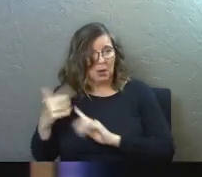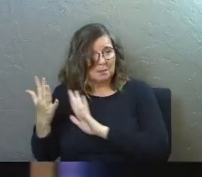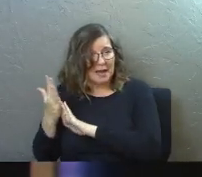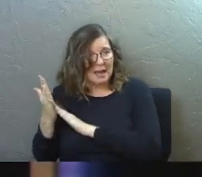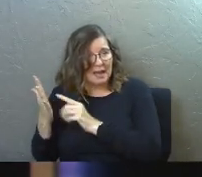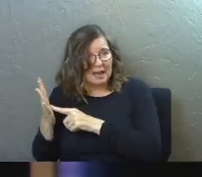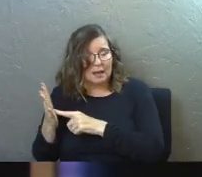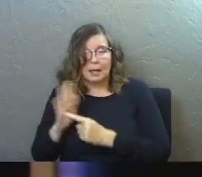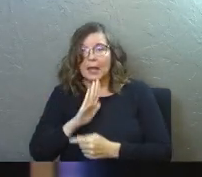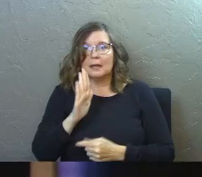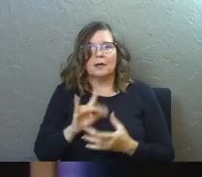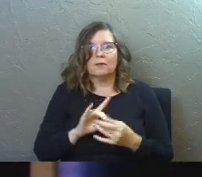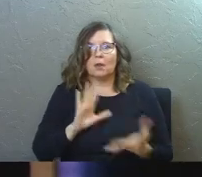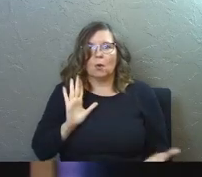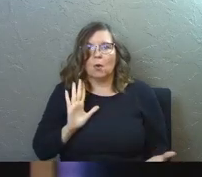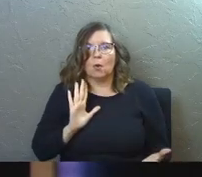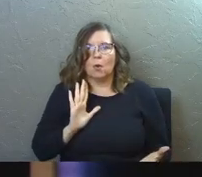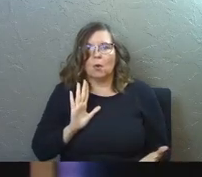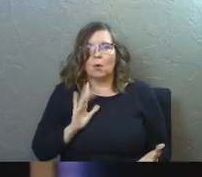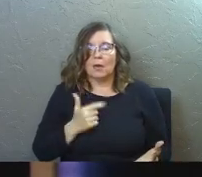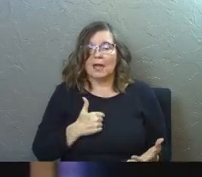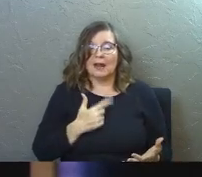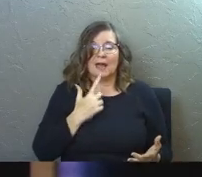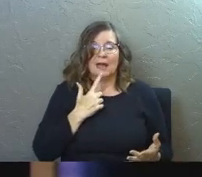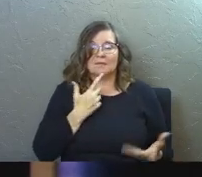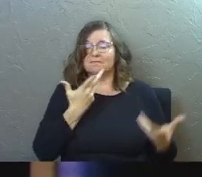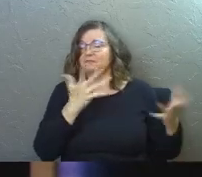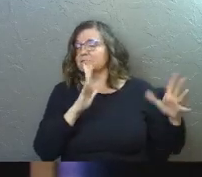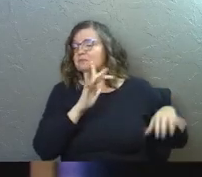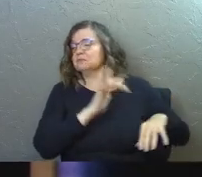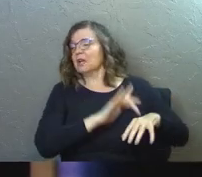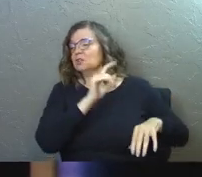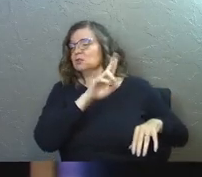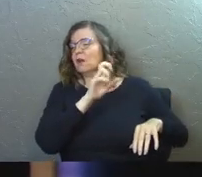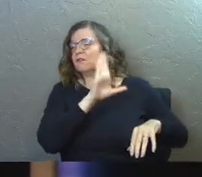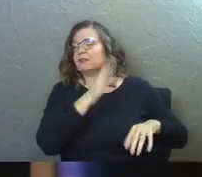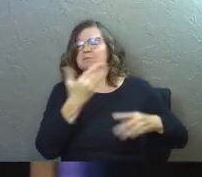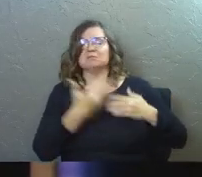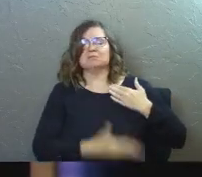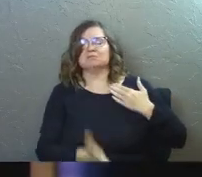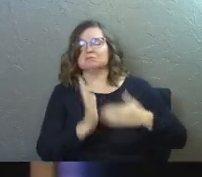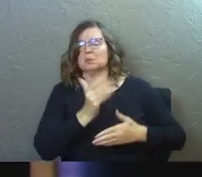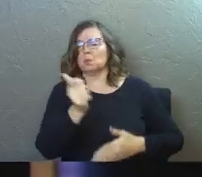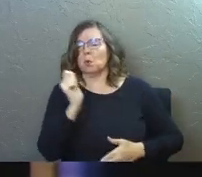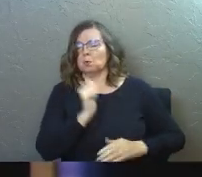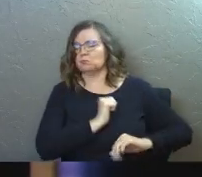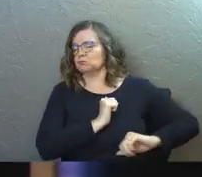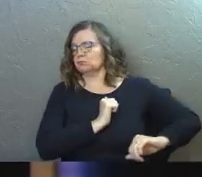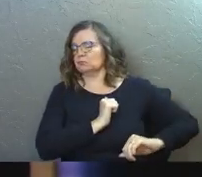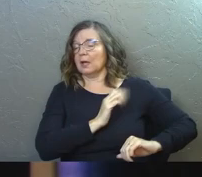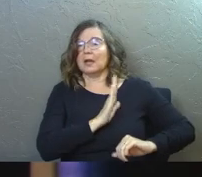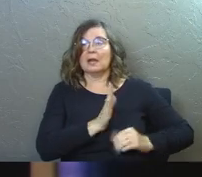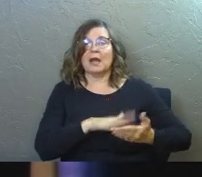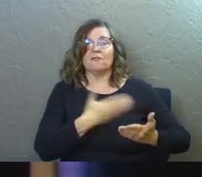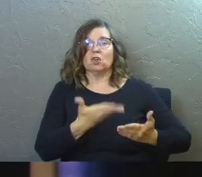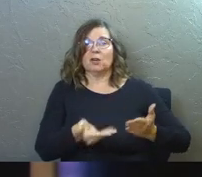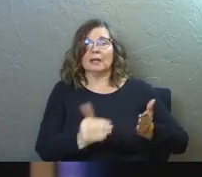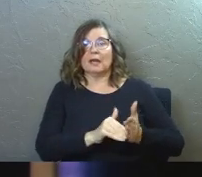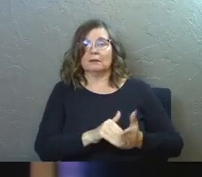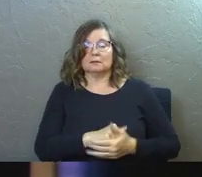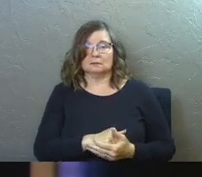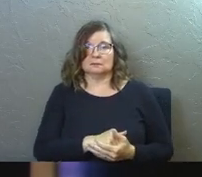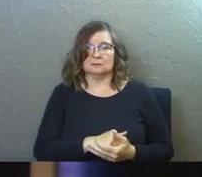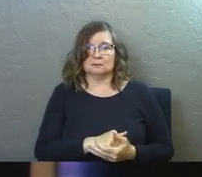And never let it go. And I could swear off stoves and stovetops for the rest of my life and I'll never cook again.